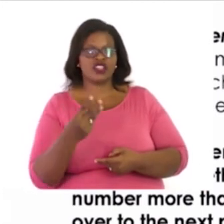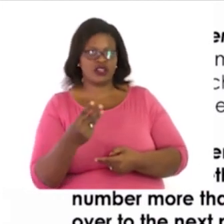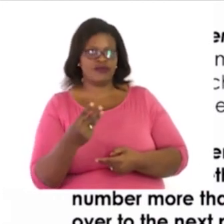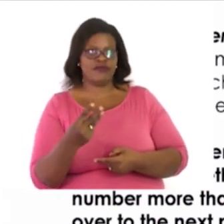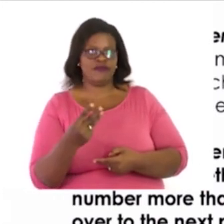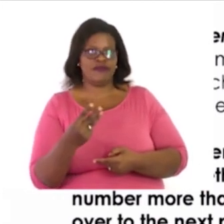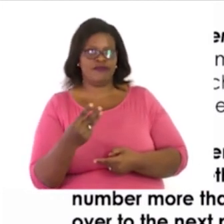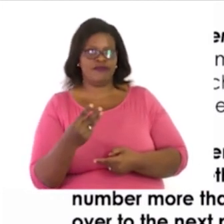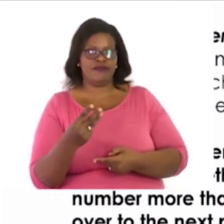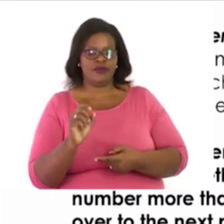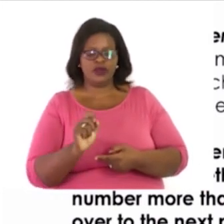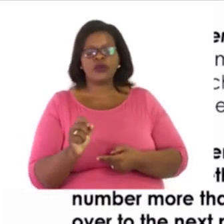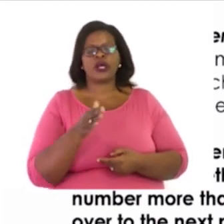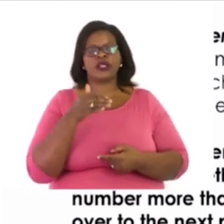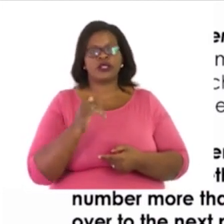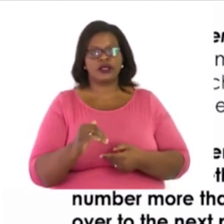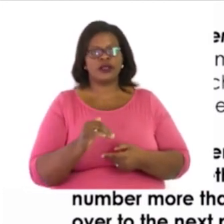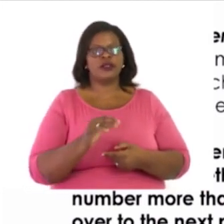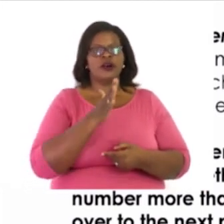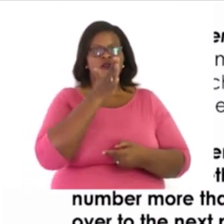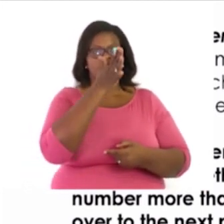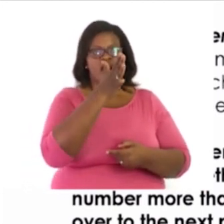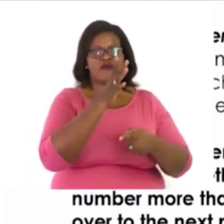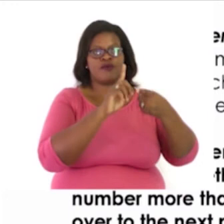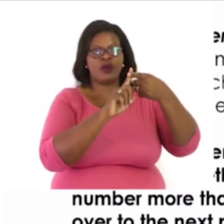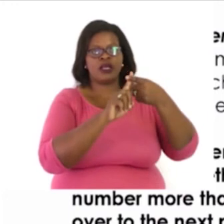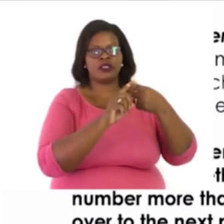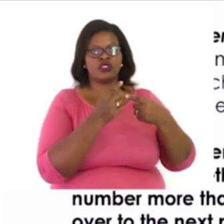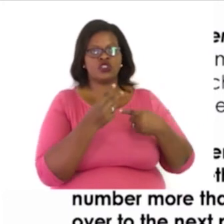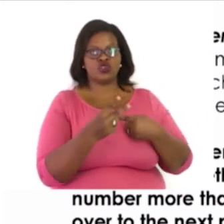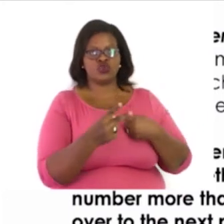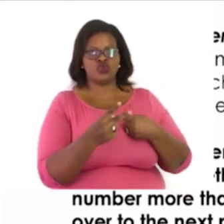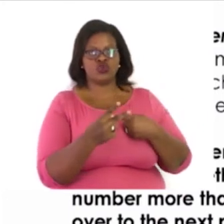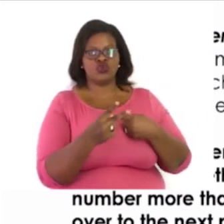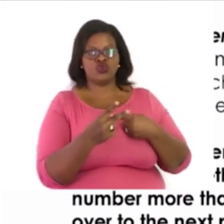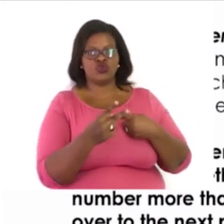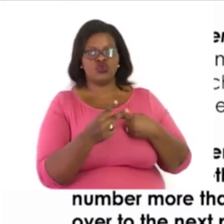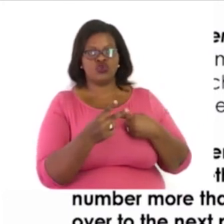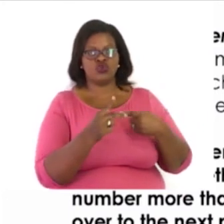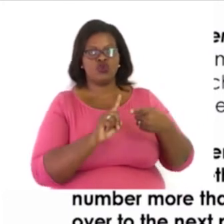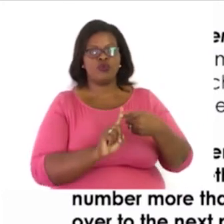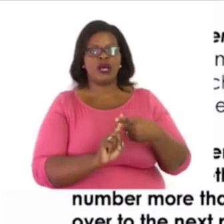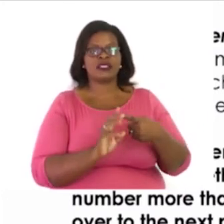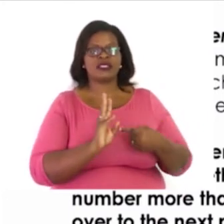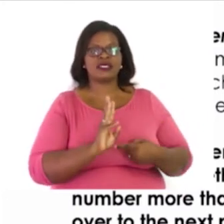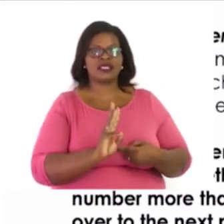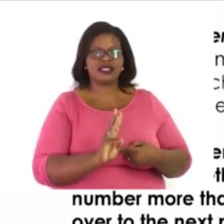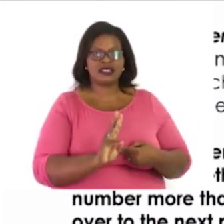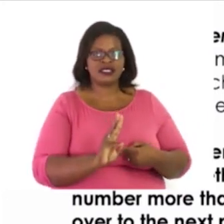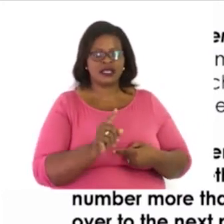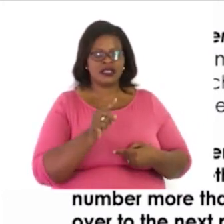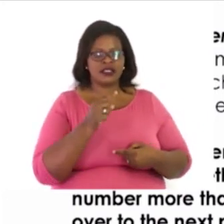Then, five plus two equals seven. Plus six equals